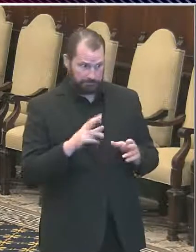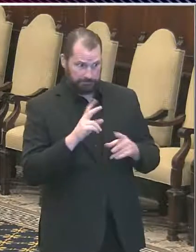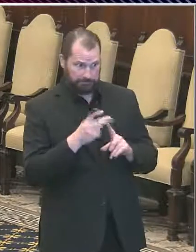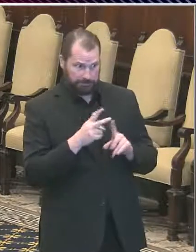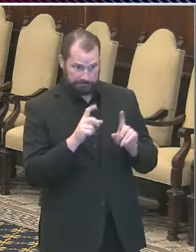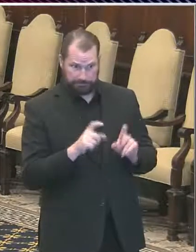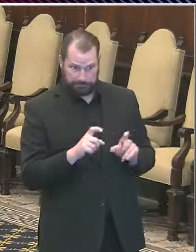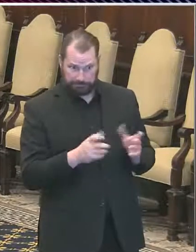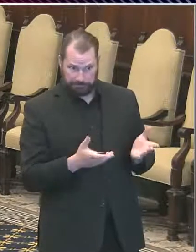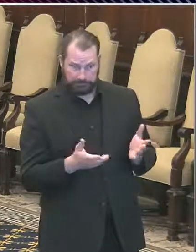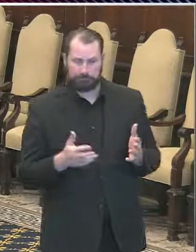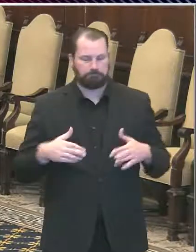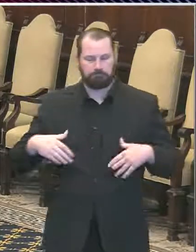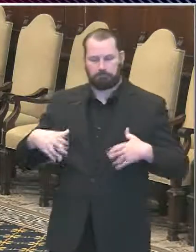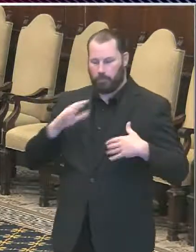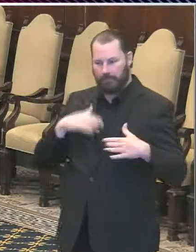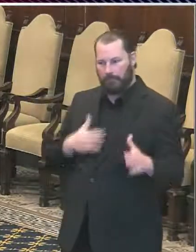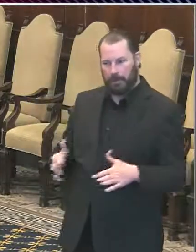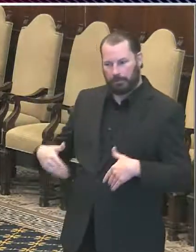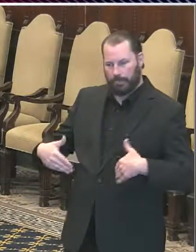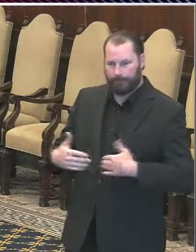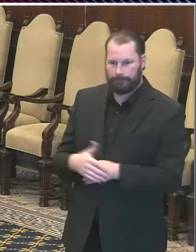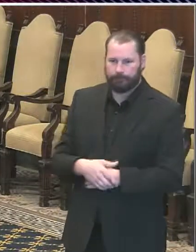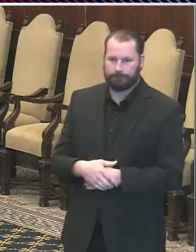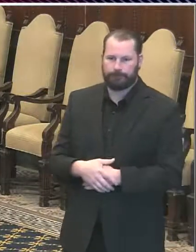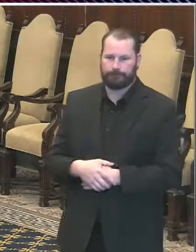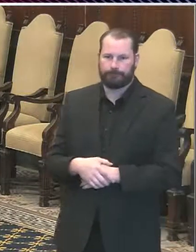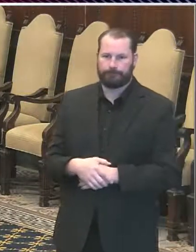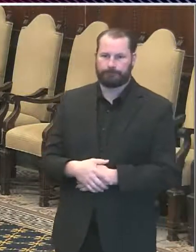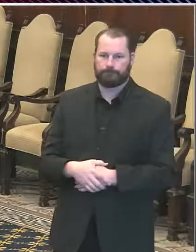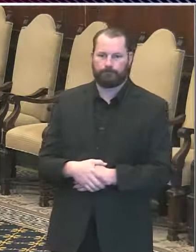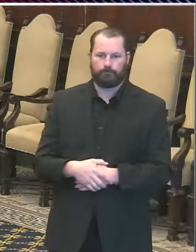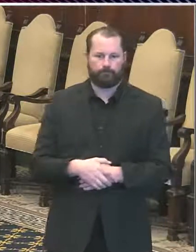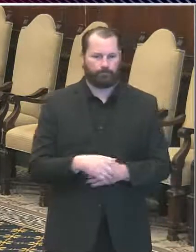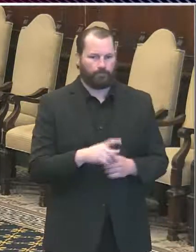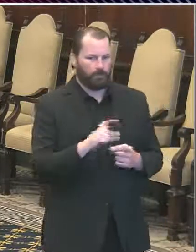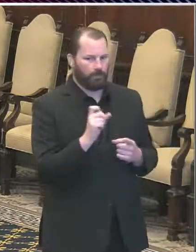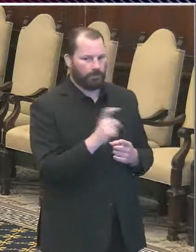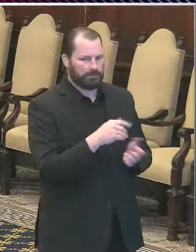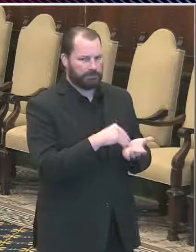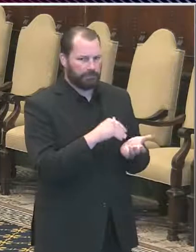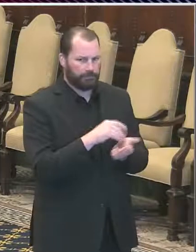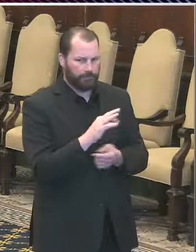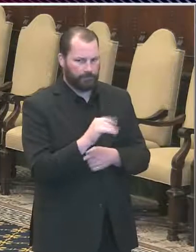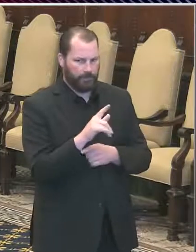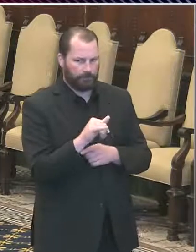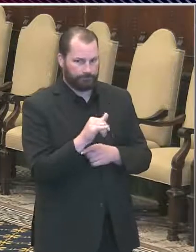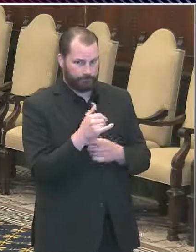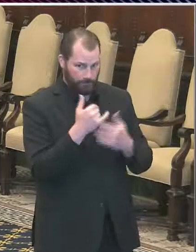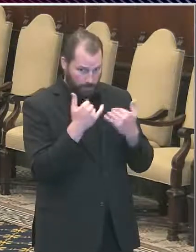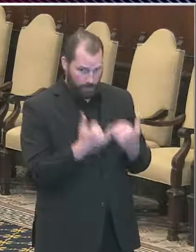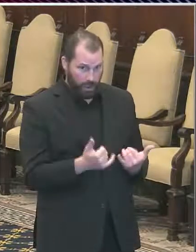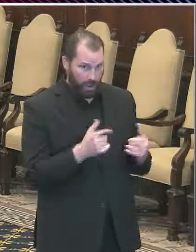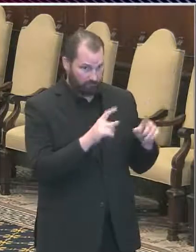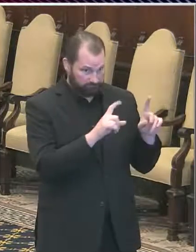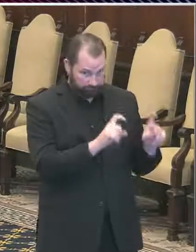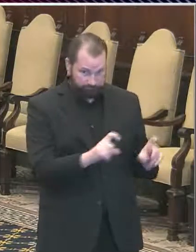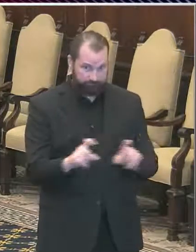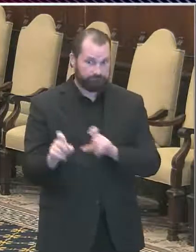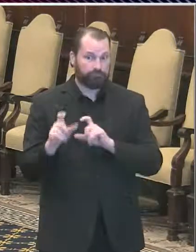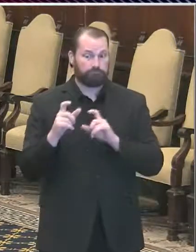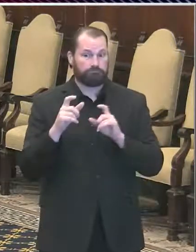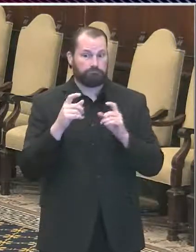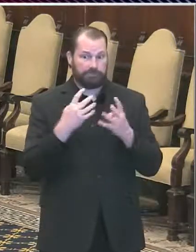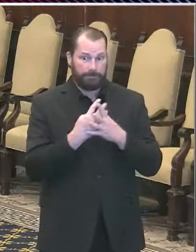And this is for Dr. Farley. So now that, you know, all inmates are being tested, why, I know you're still not recommending